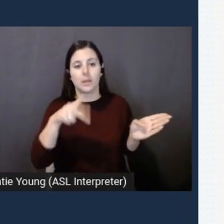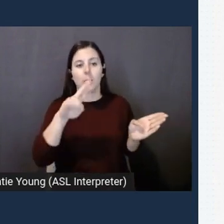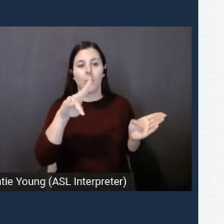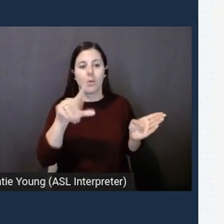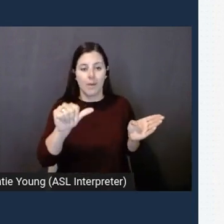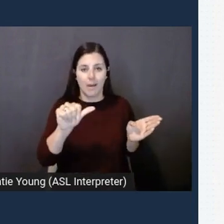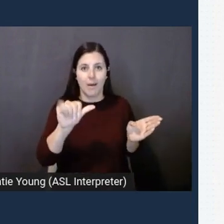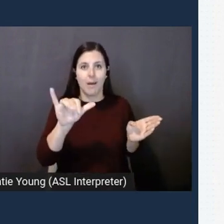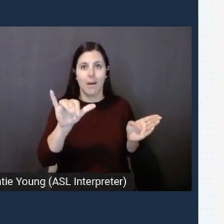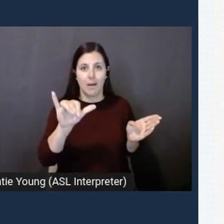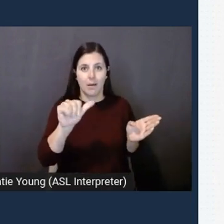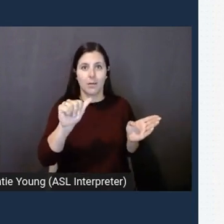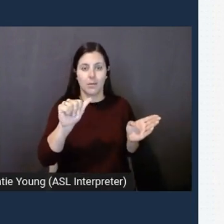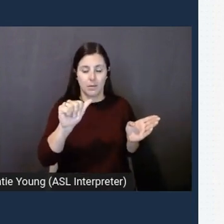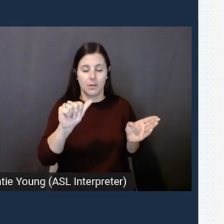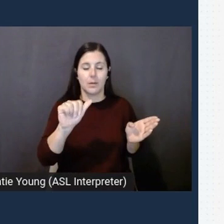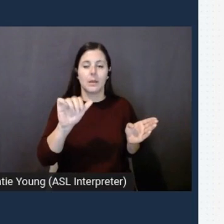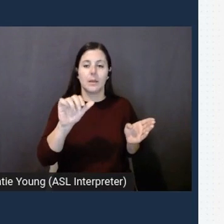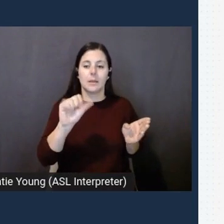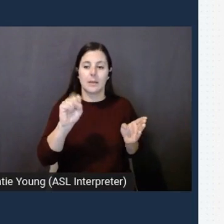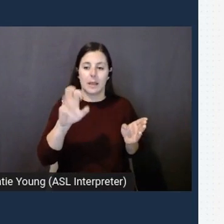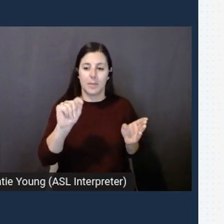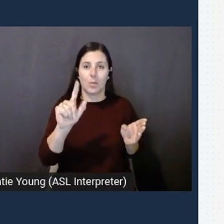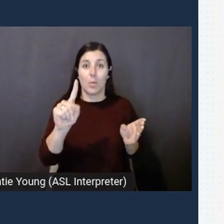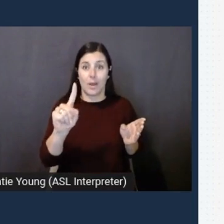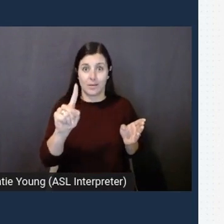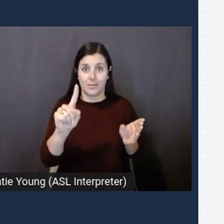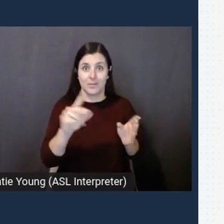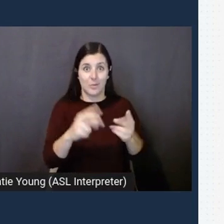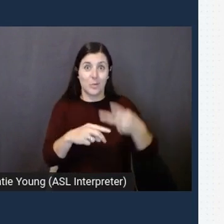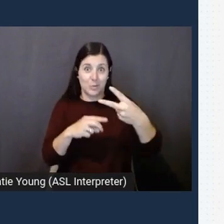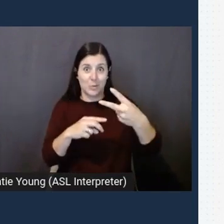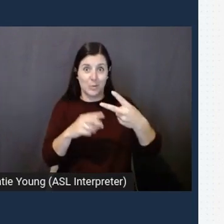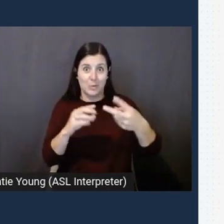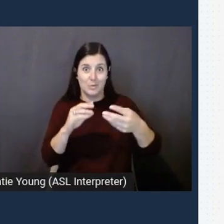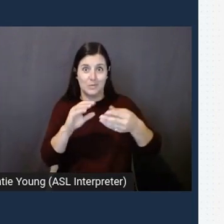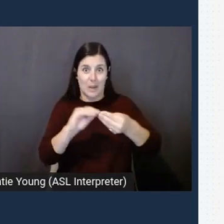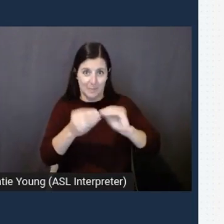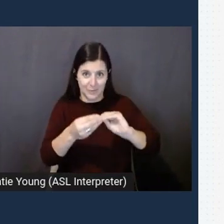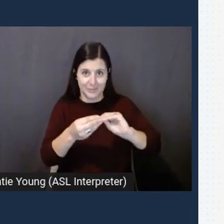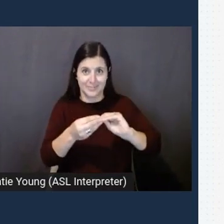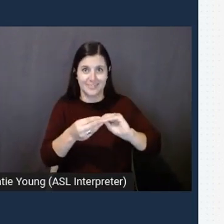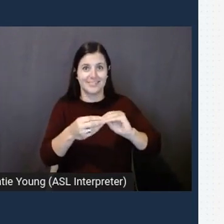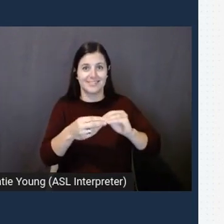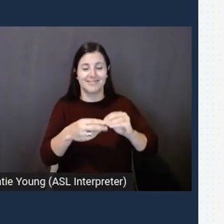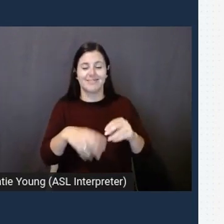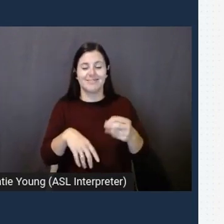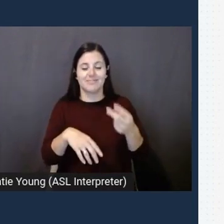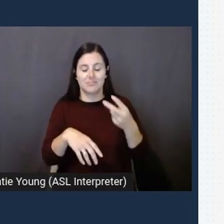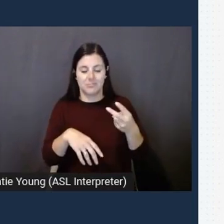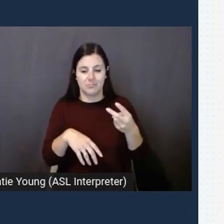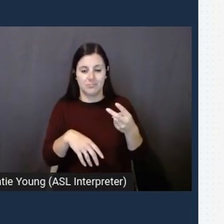contact numbers, but those two contacts. This is